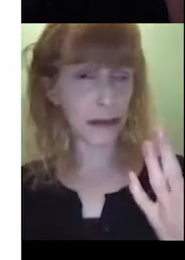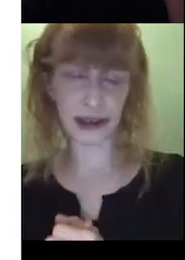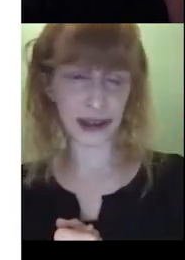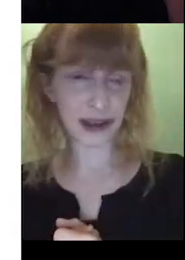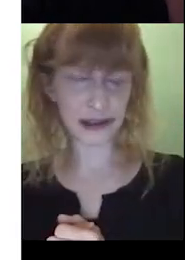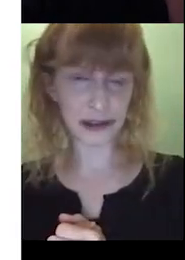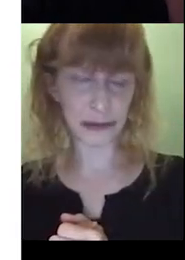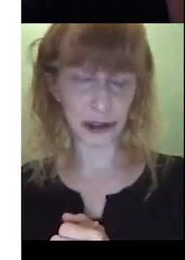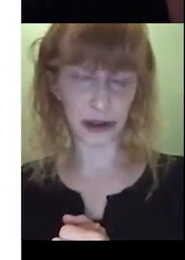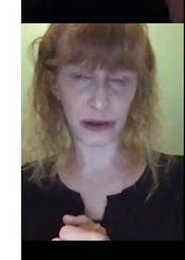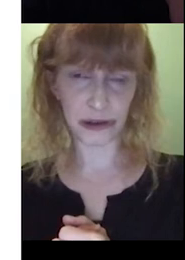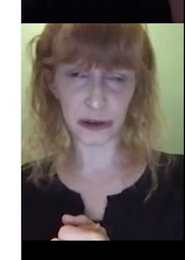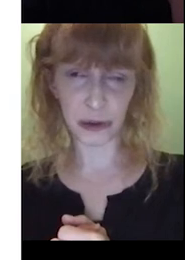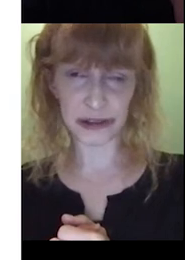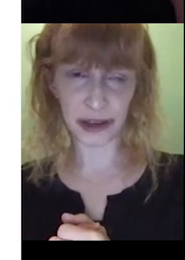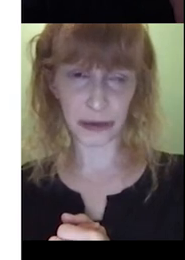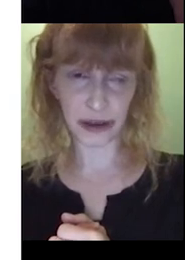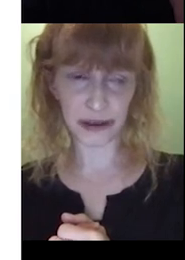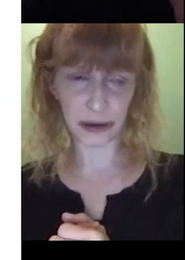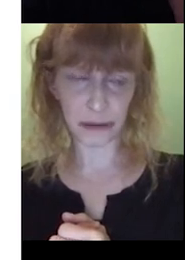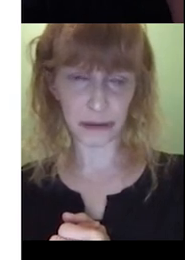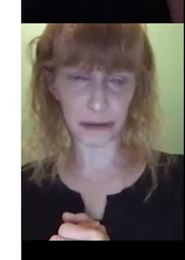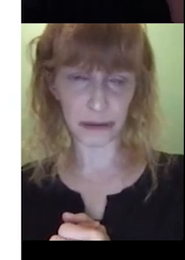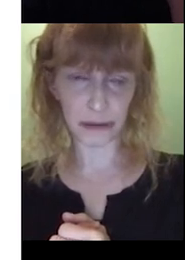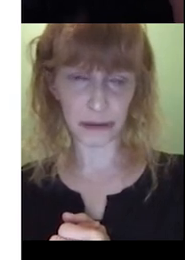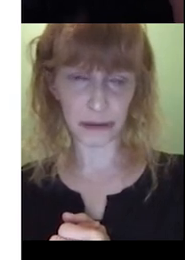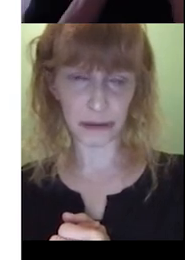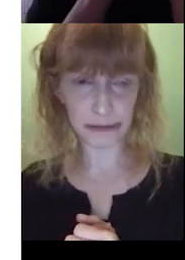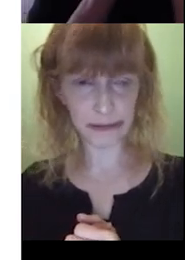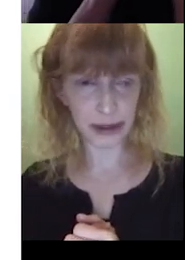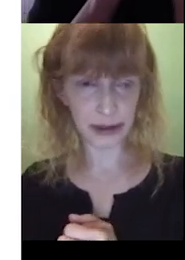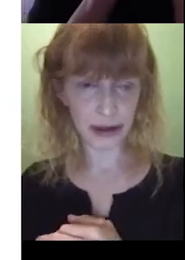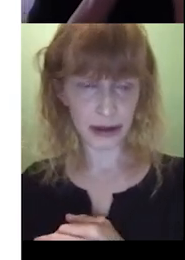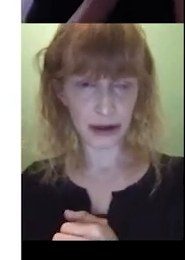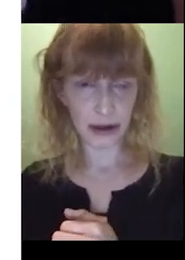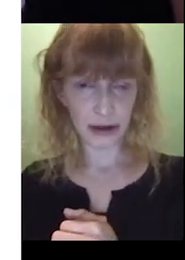What might we say next? You know, what else could we say about about this picture?